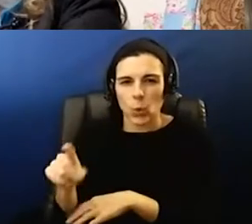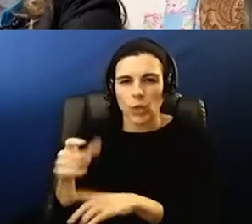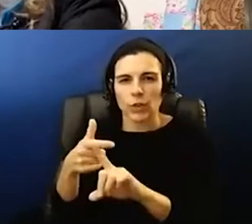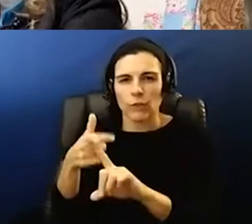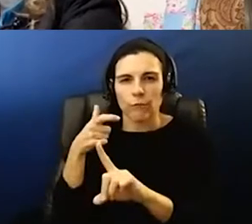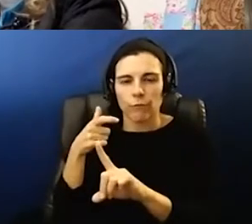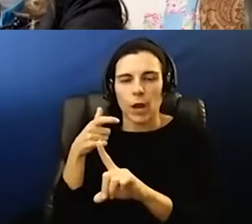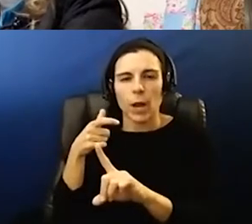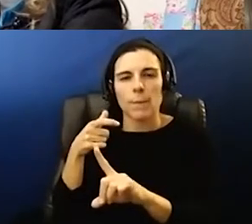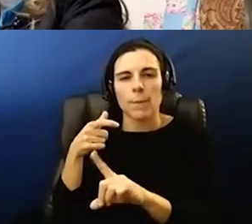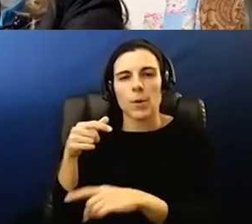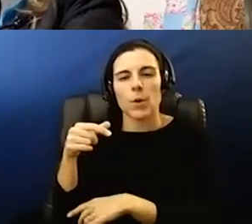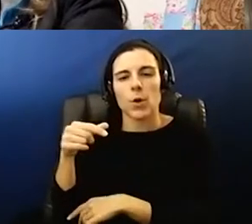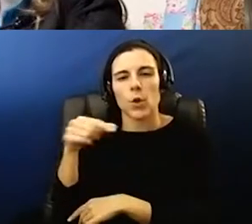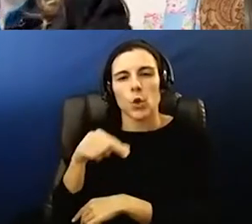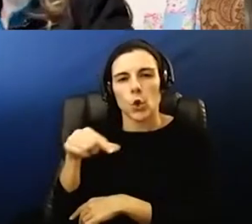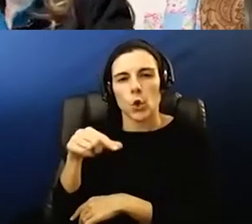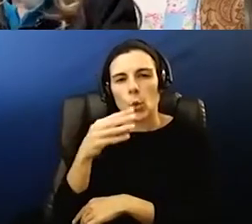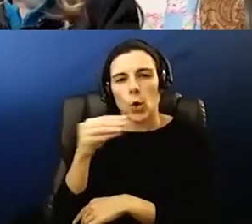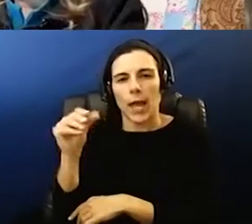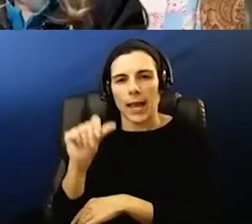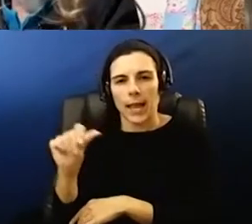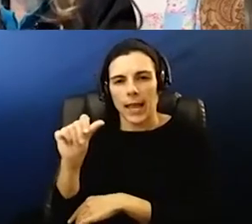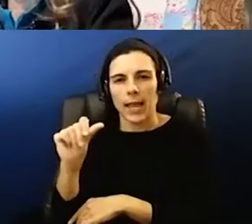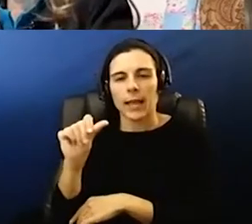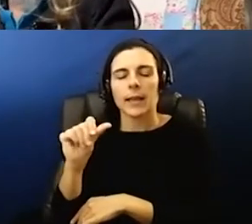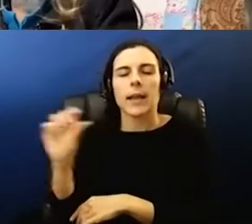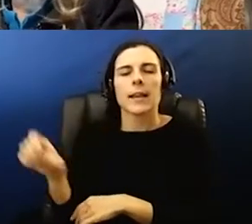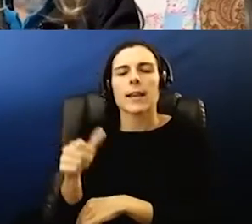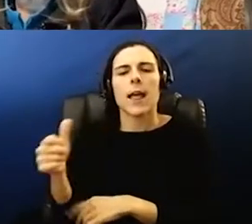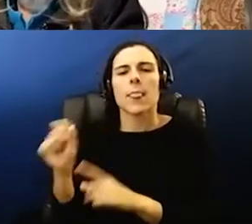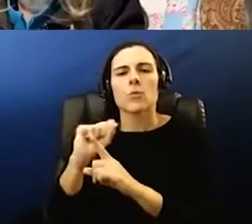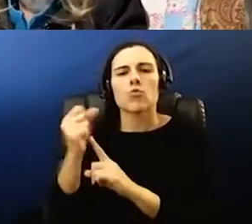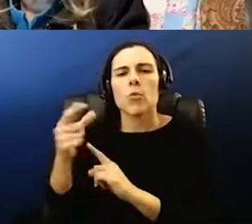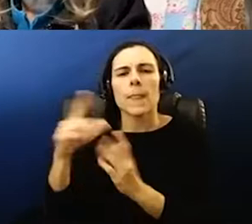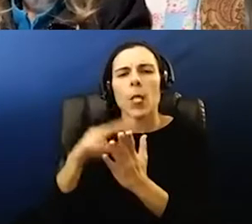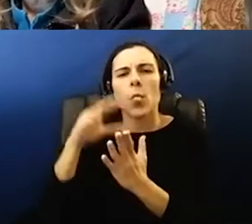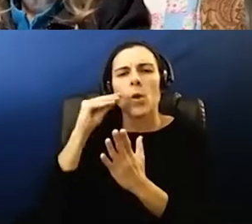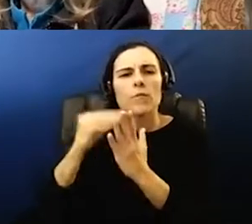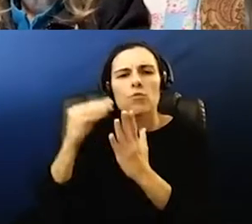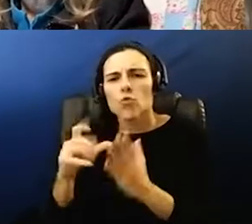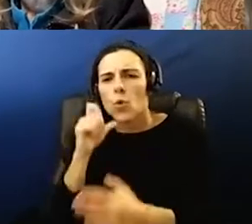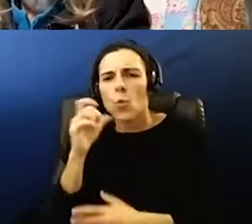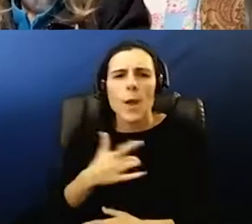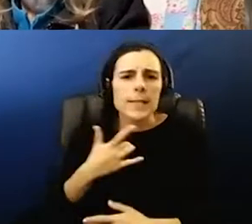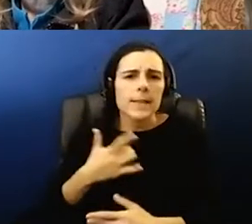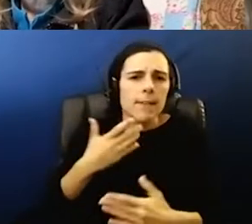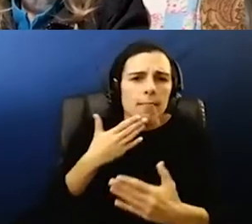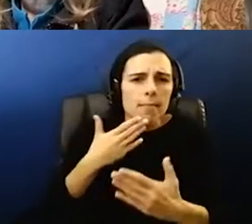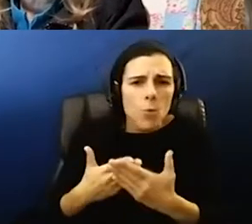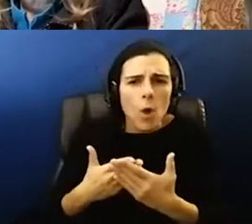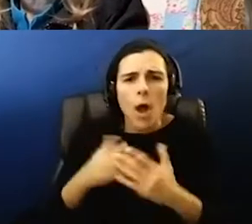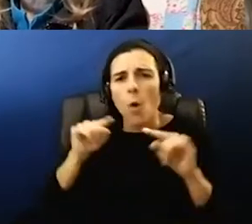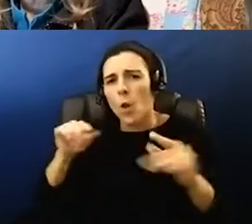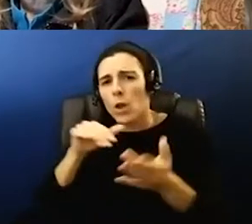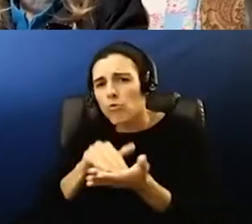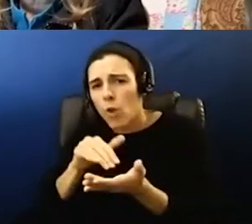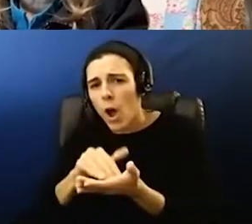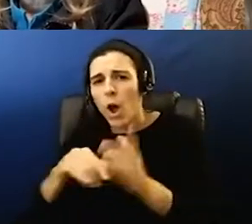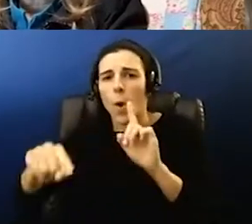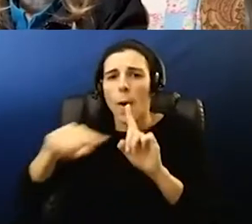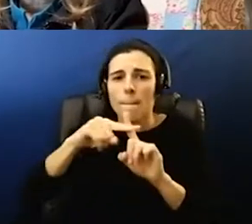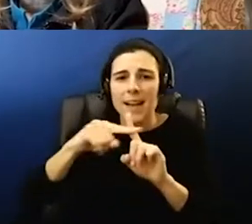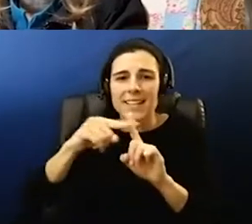the q a um another sort of scenario of someone who said they learned of a student who wasn't feeling well was went to the doctor tested positive for